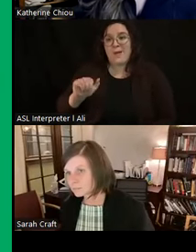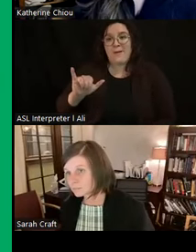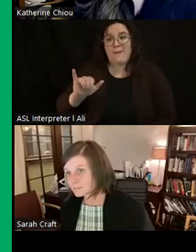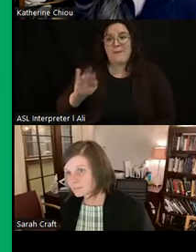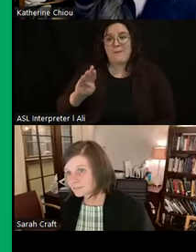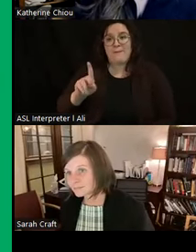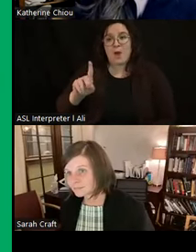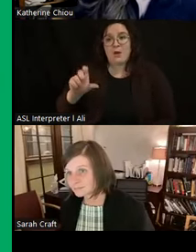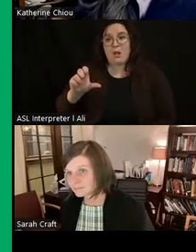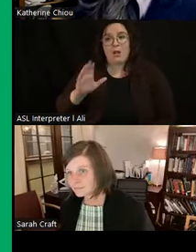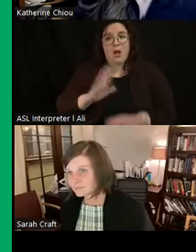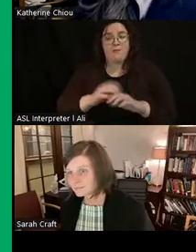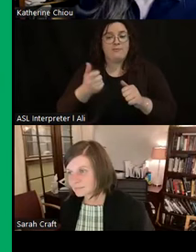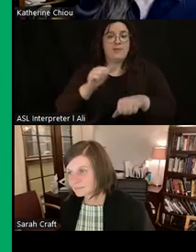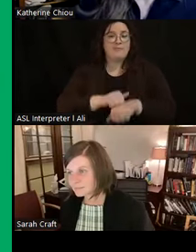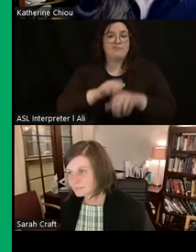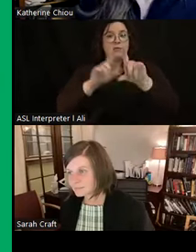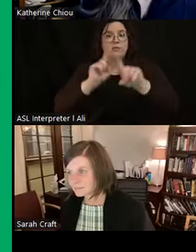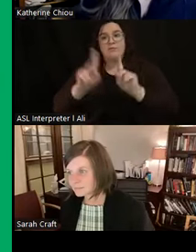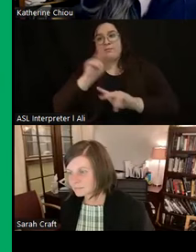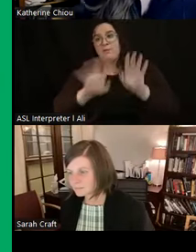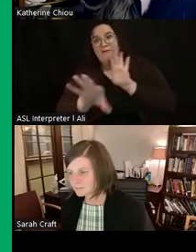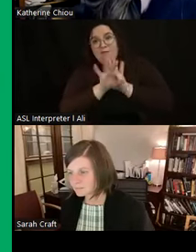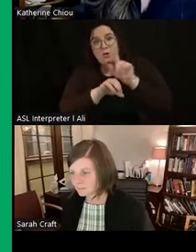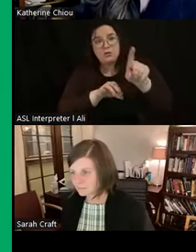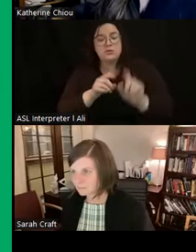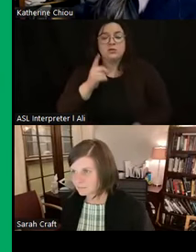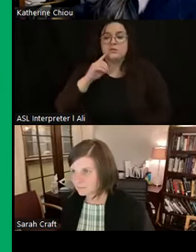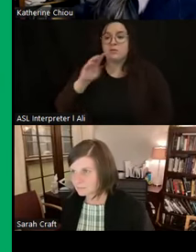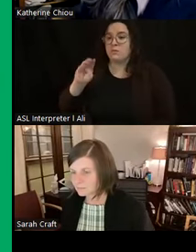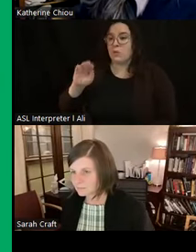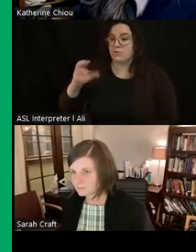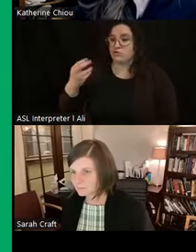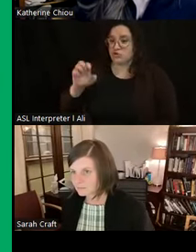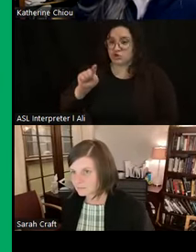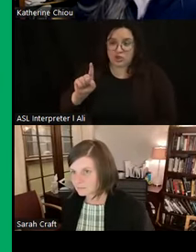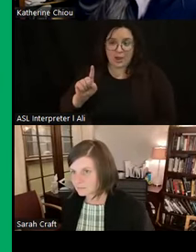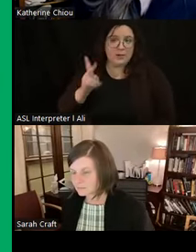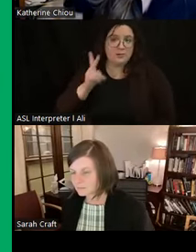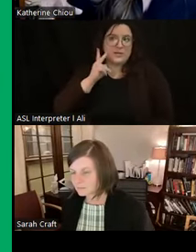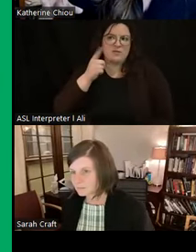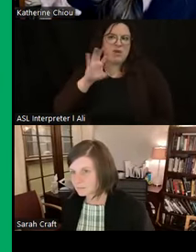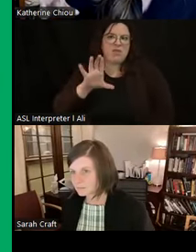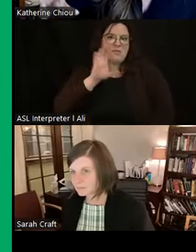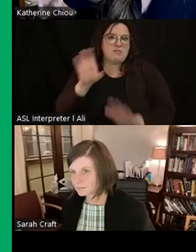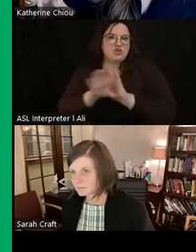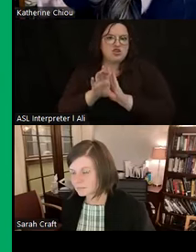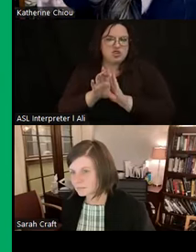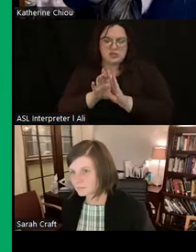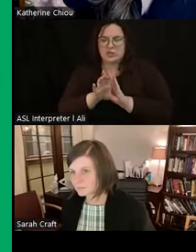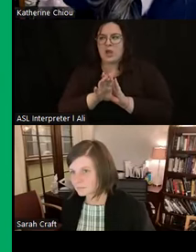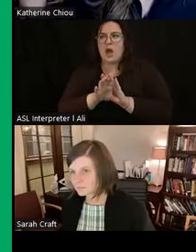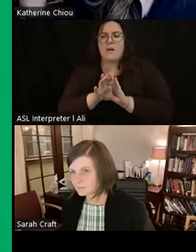peaks that certain explorers have found. In terms of the moche, a lot of what we see in the iconography is a depiction